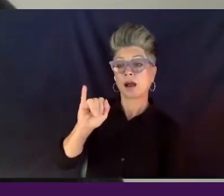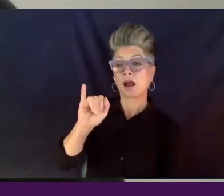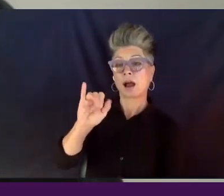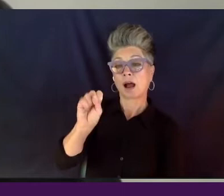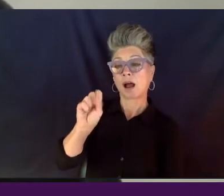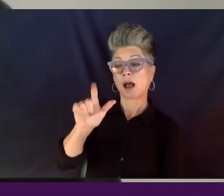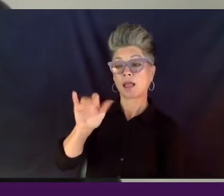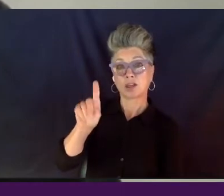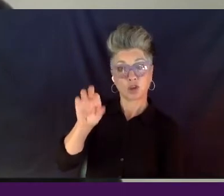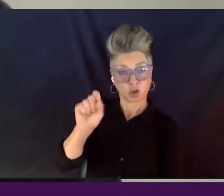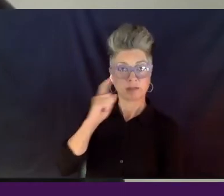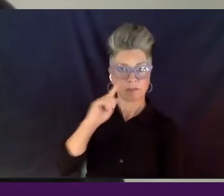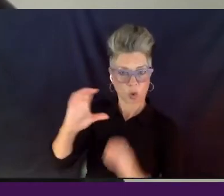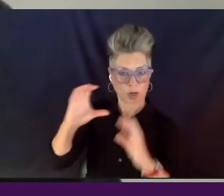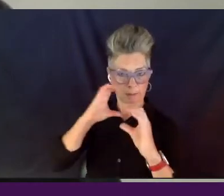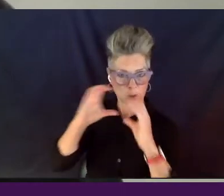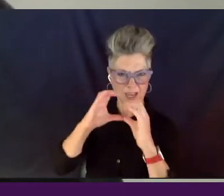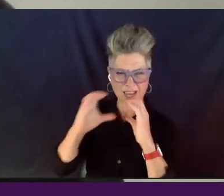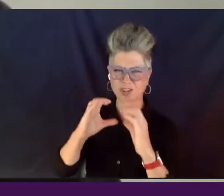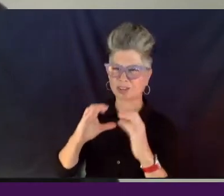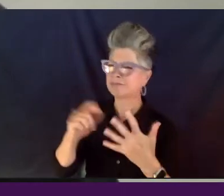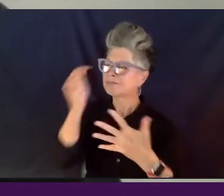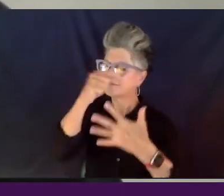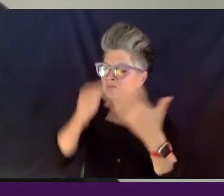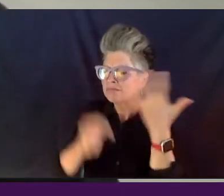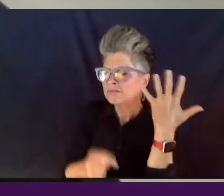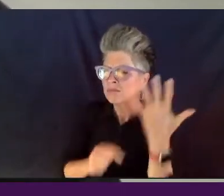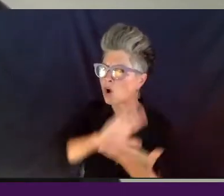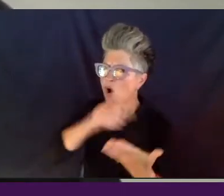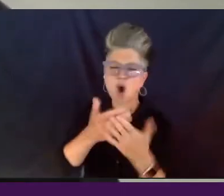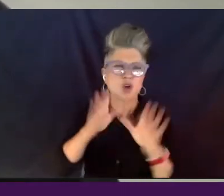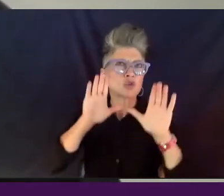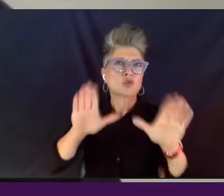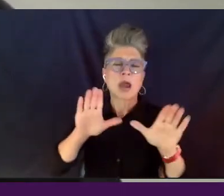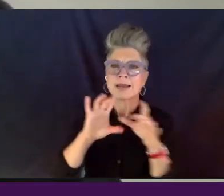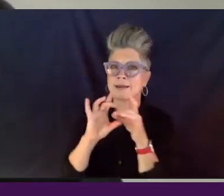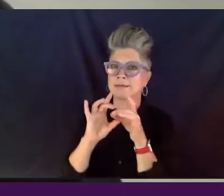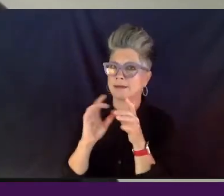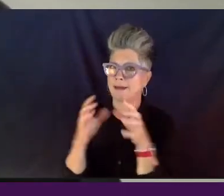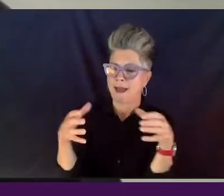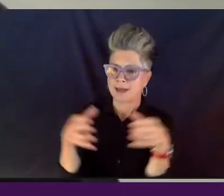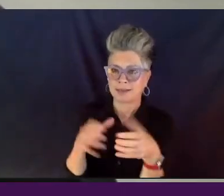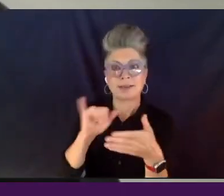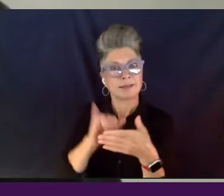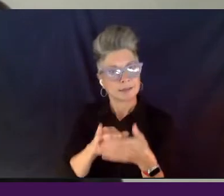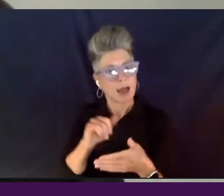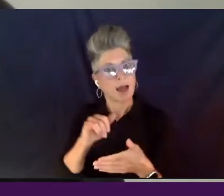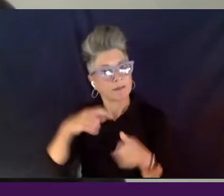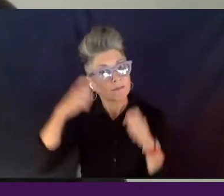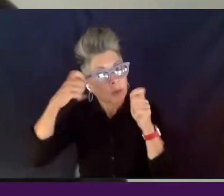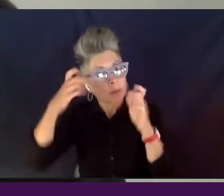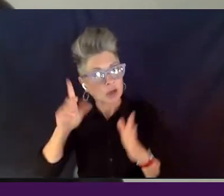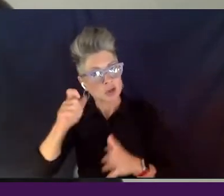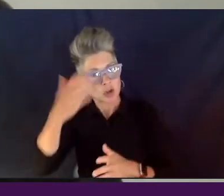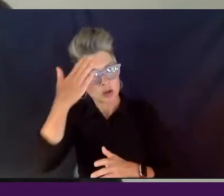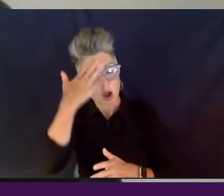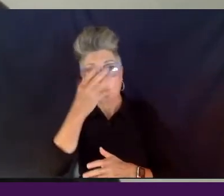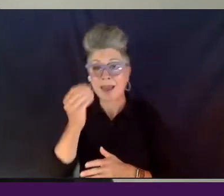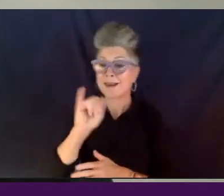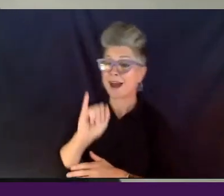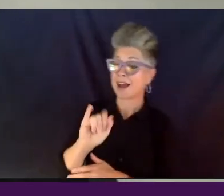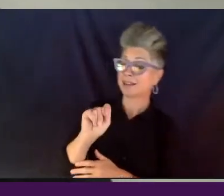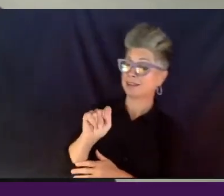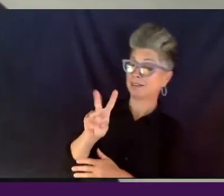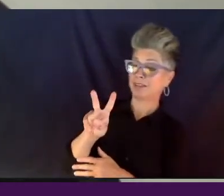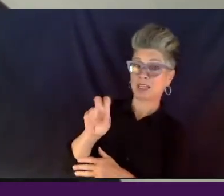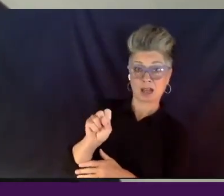that all independent filmmakers should know about as is ITVS, the Independent Television Service. So those